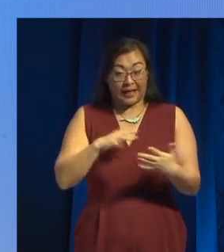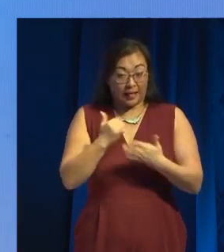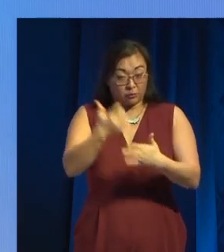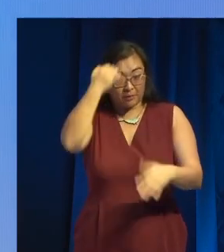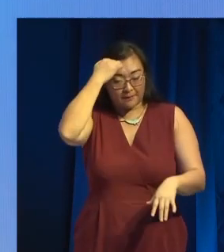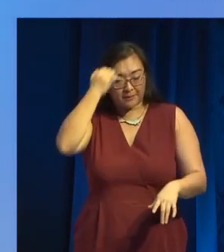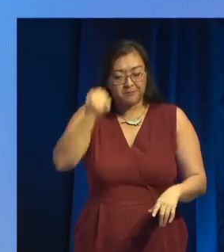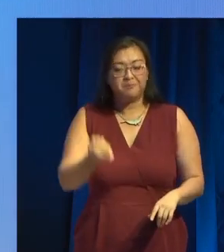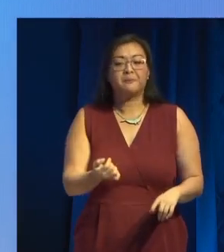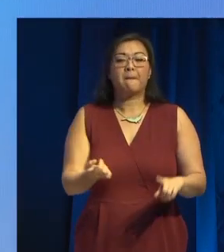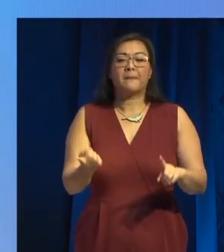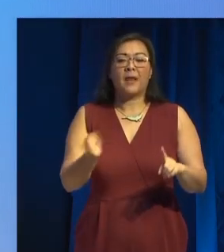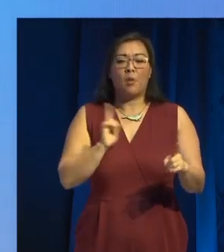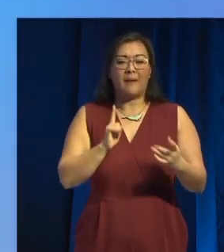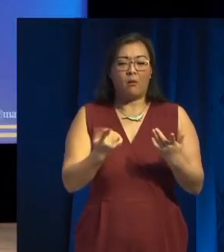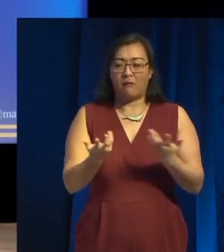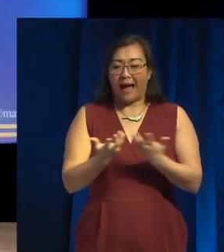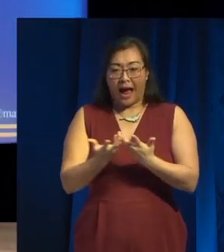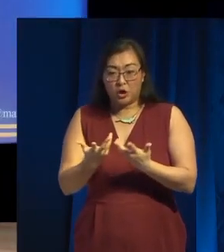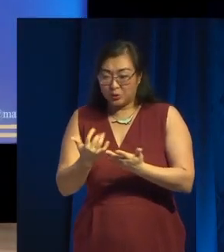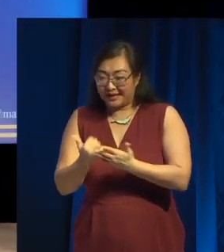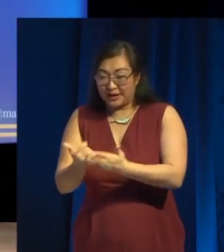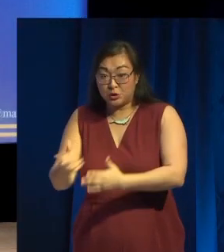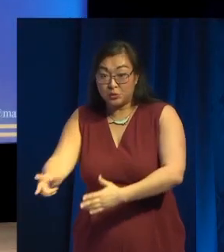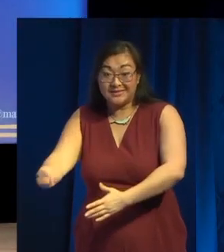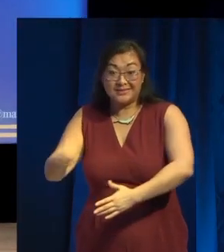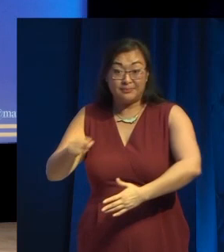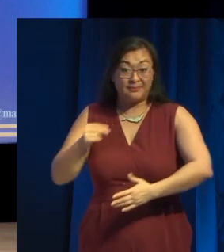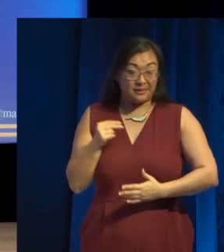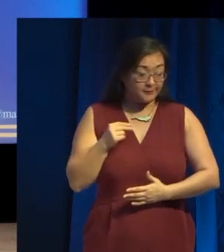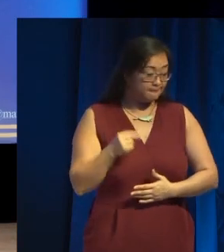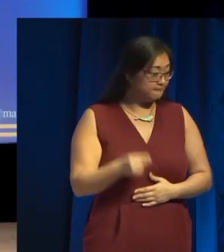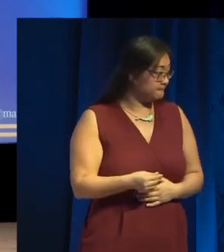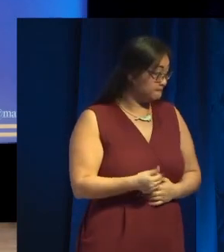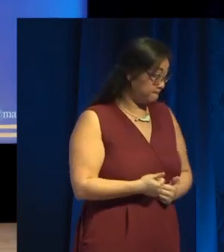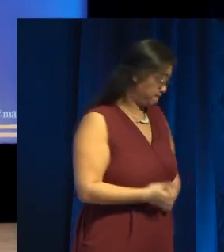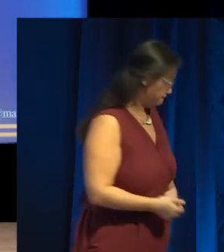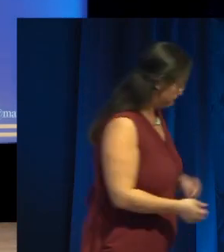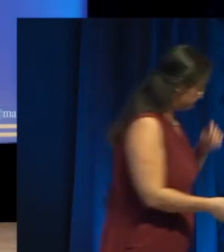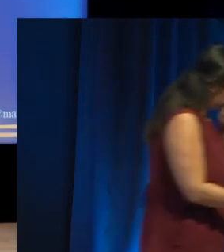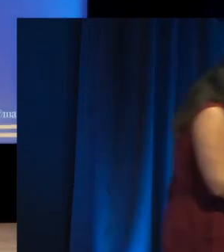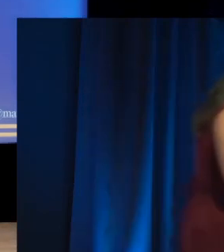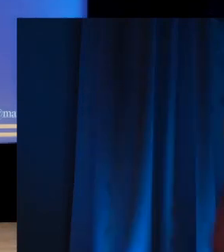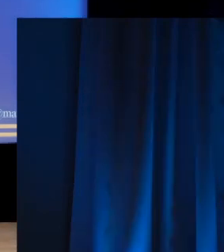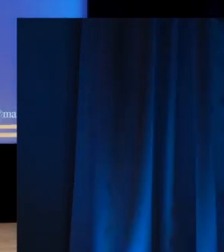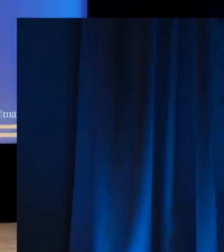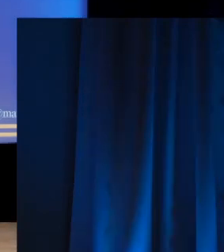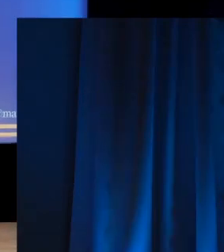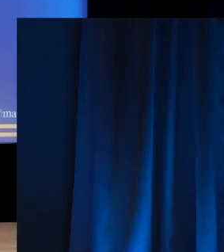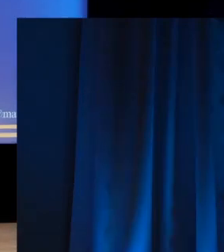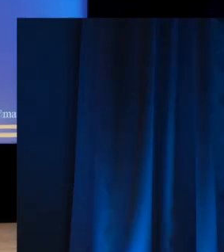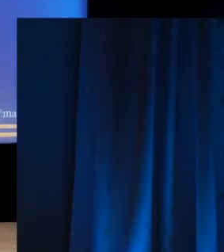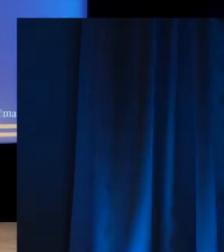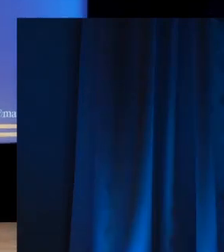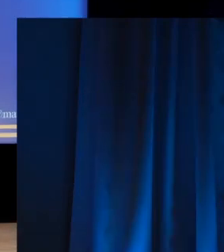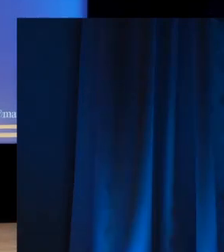the other end? How do we get it to speak? Well, that, luckily, is not my problem, because Alexa, you know, you give a piece of text and it will